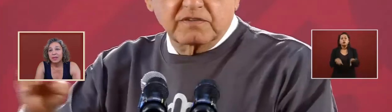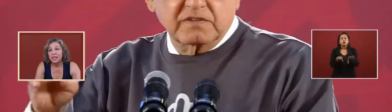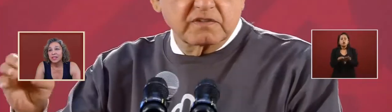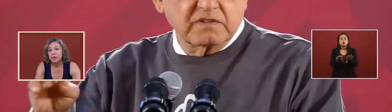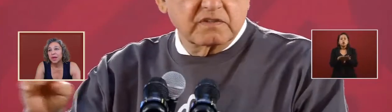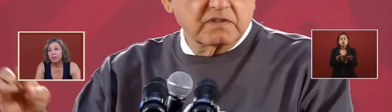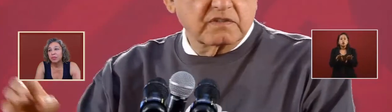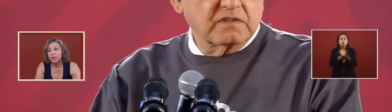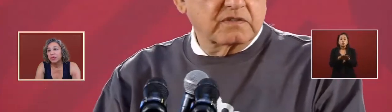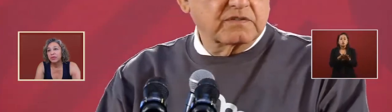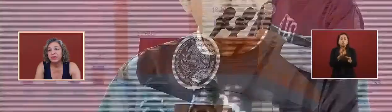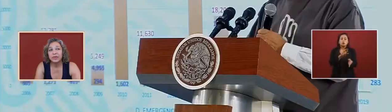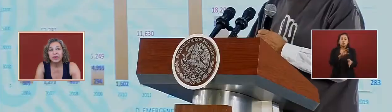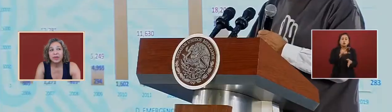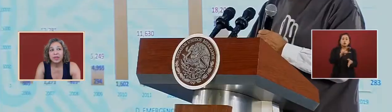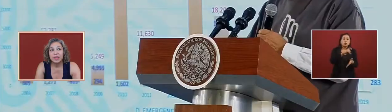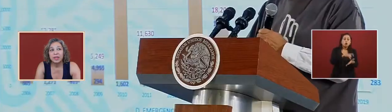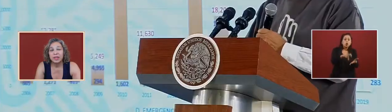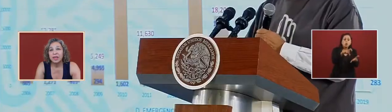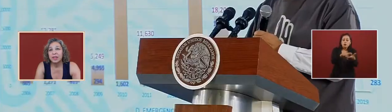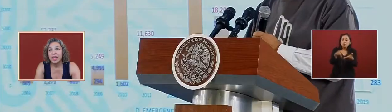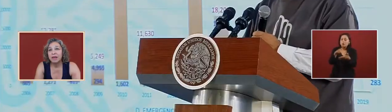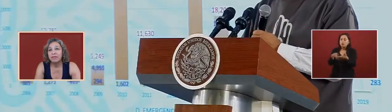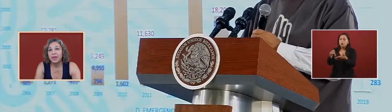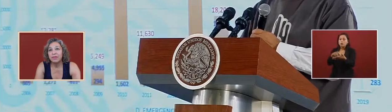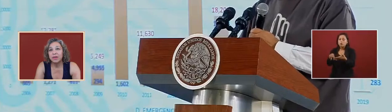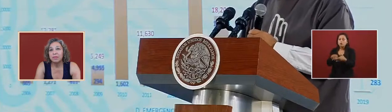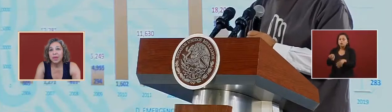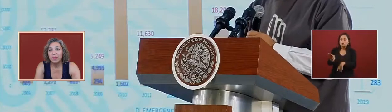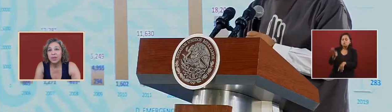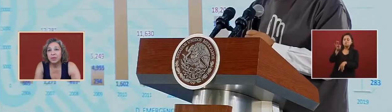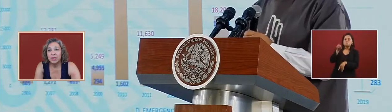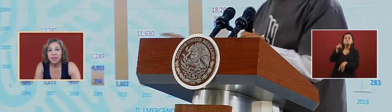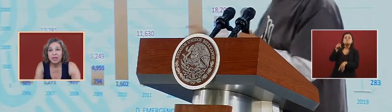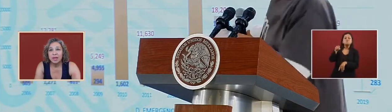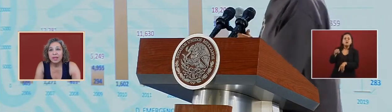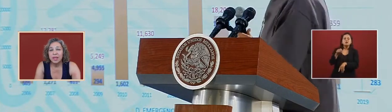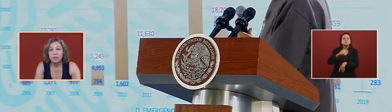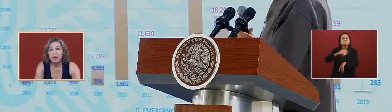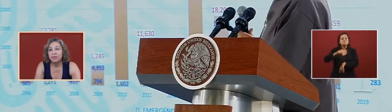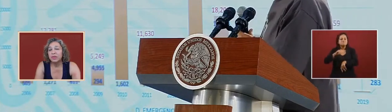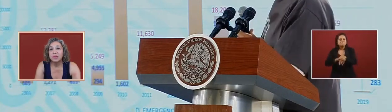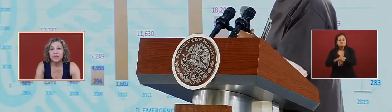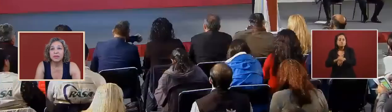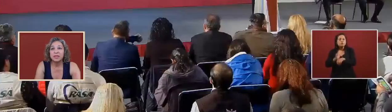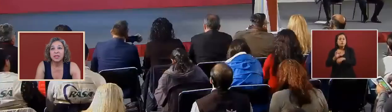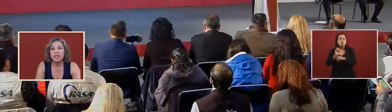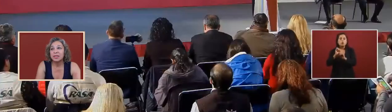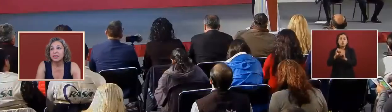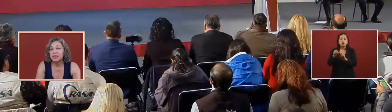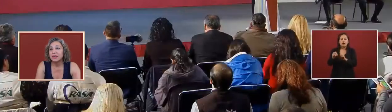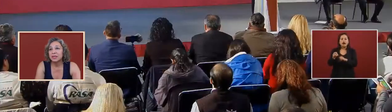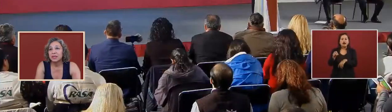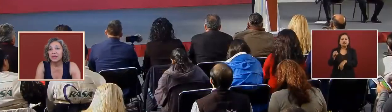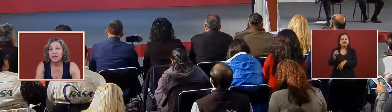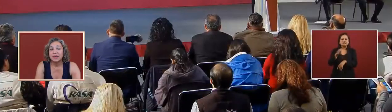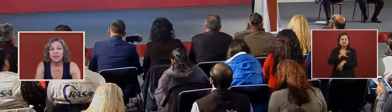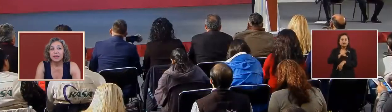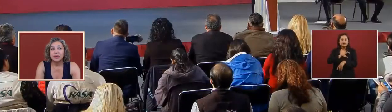like some kind of proof they had favorite people they would devote themselves to this